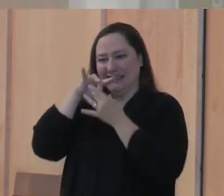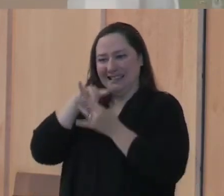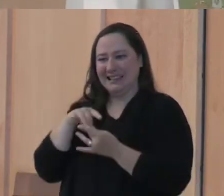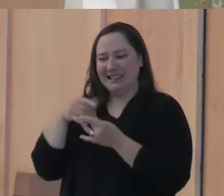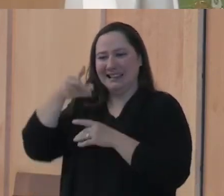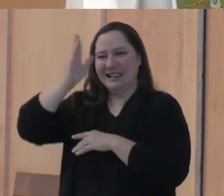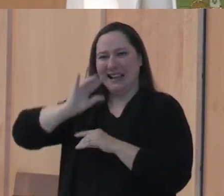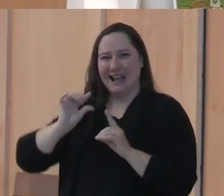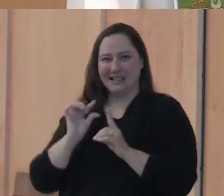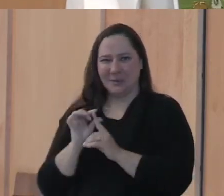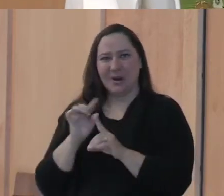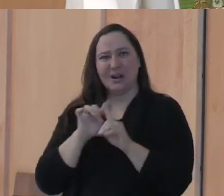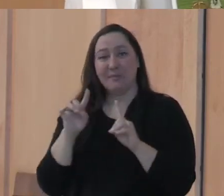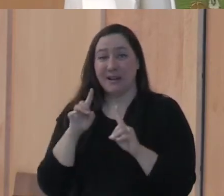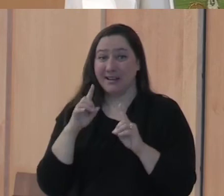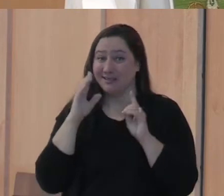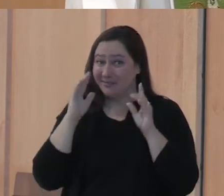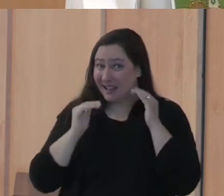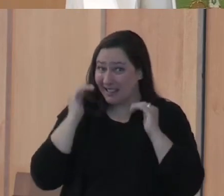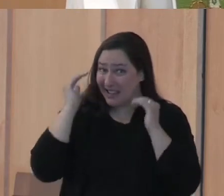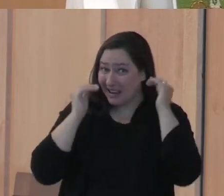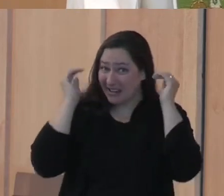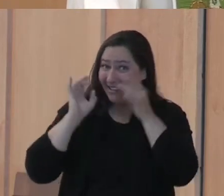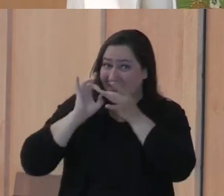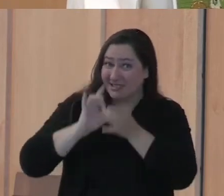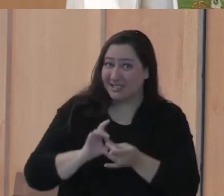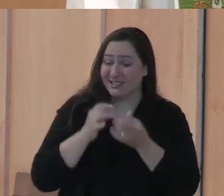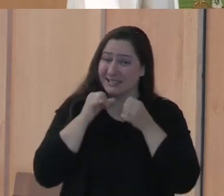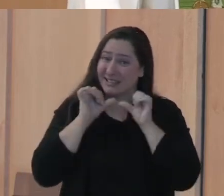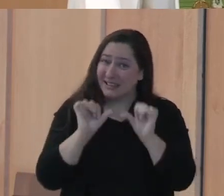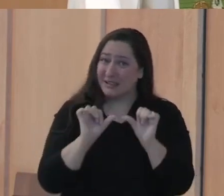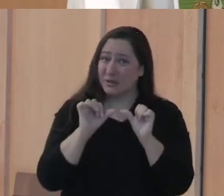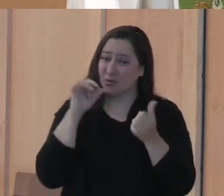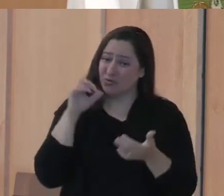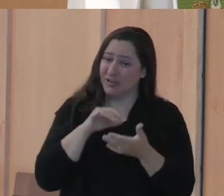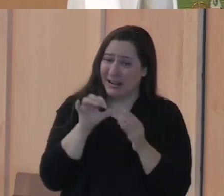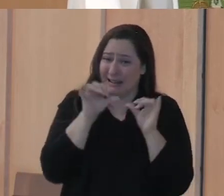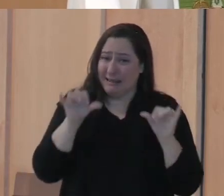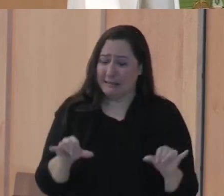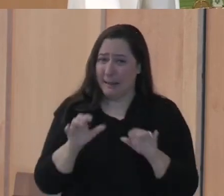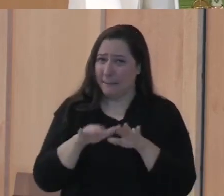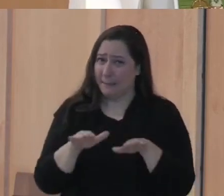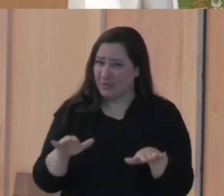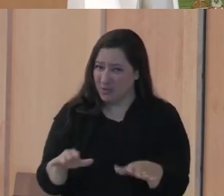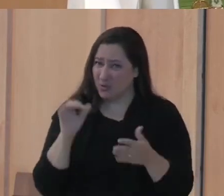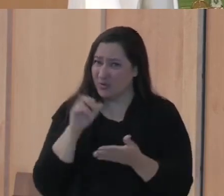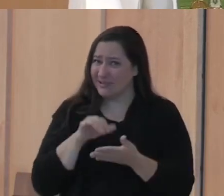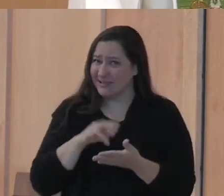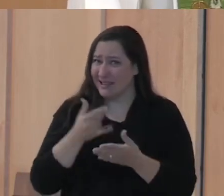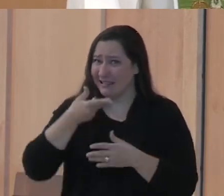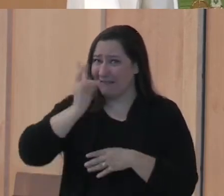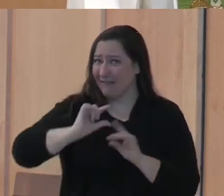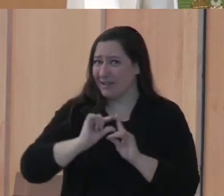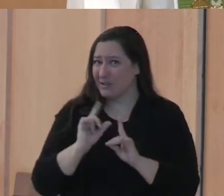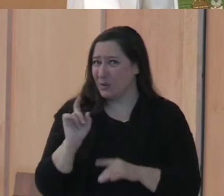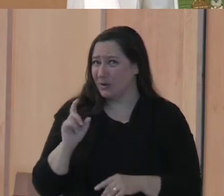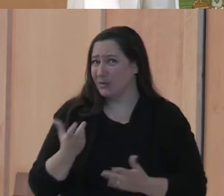but do we as adults keep studying it the same way we have our kids study the word of God?